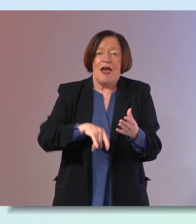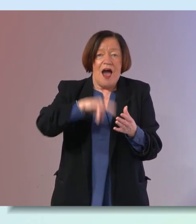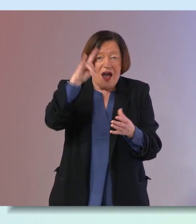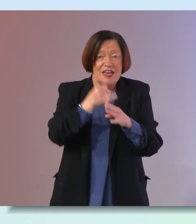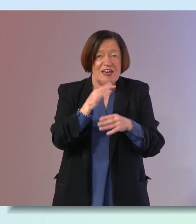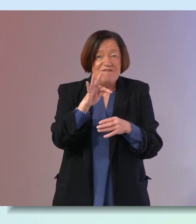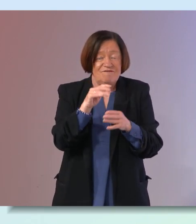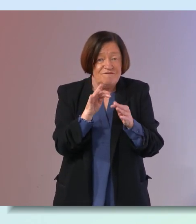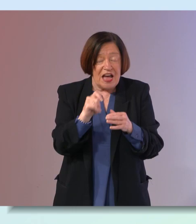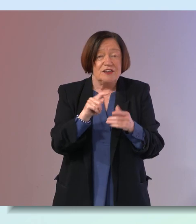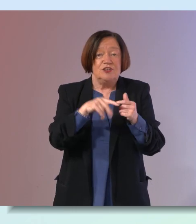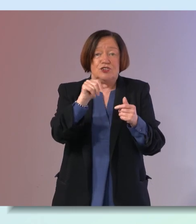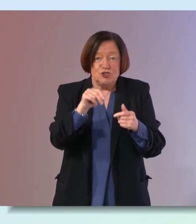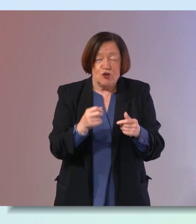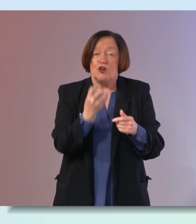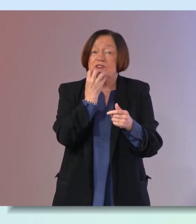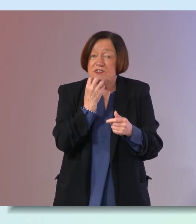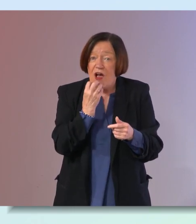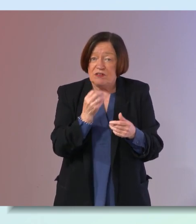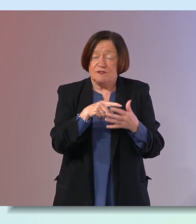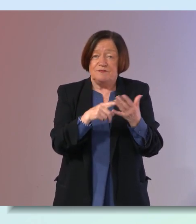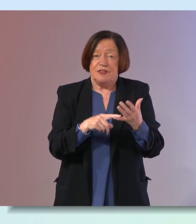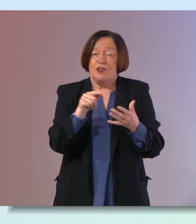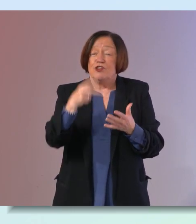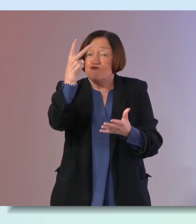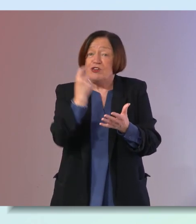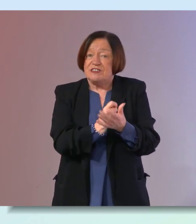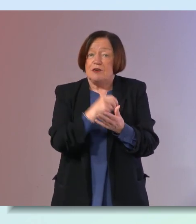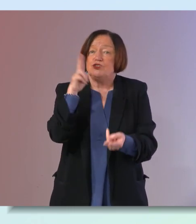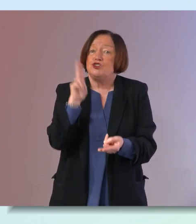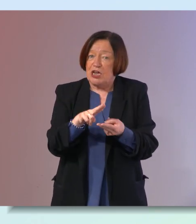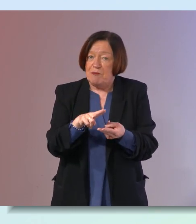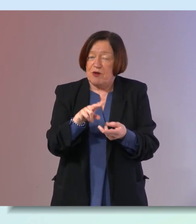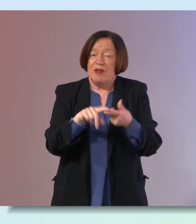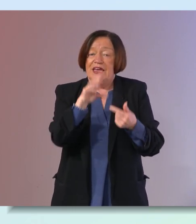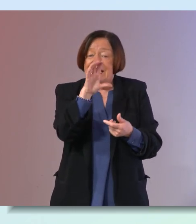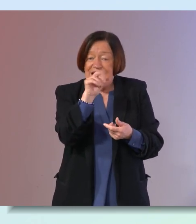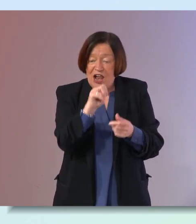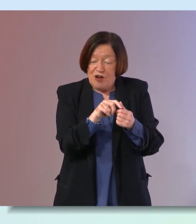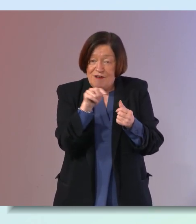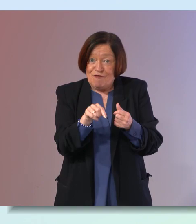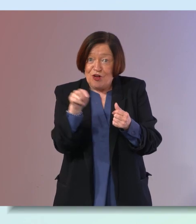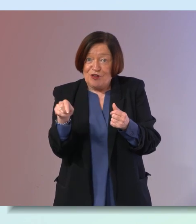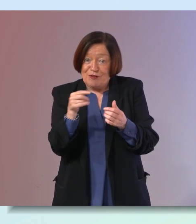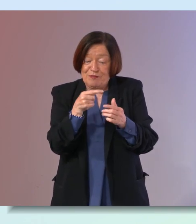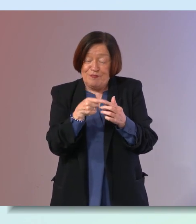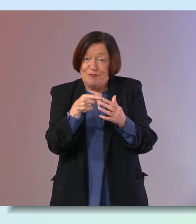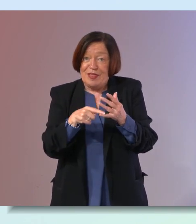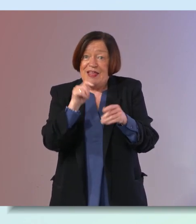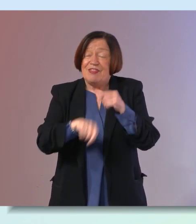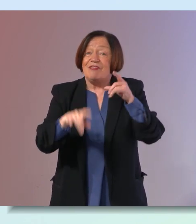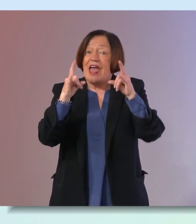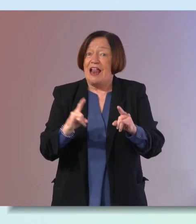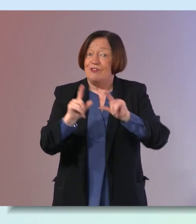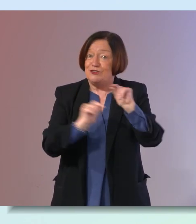in fat sugar salt etc is three times cheaper calorie for calorie than um the healthier